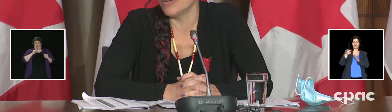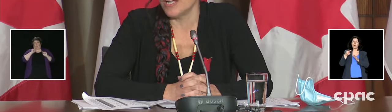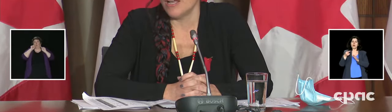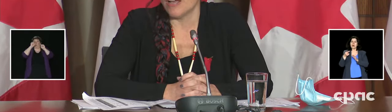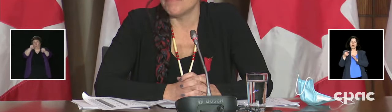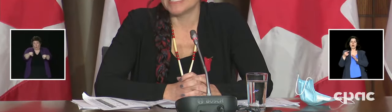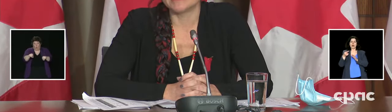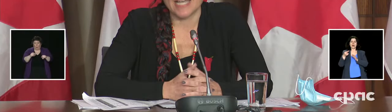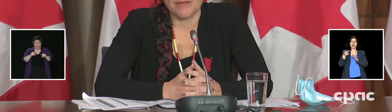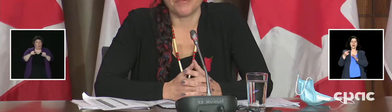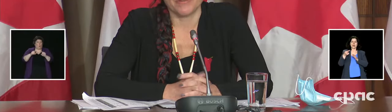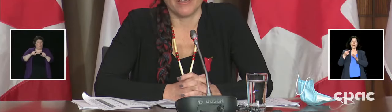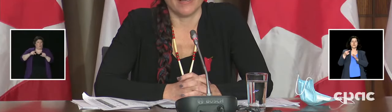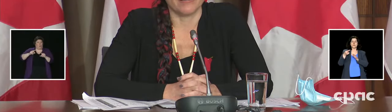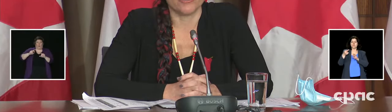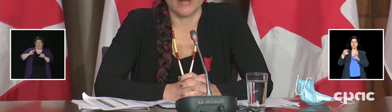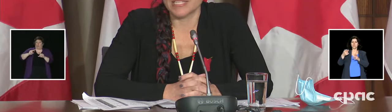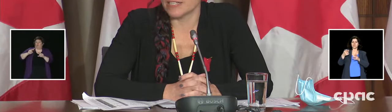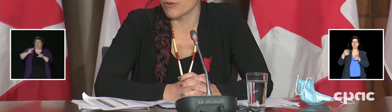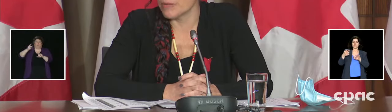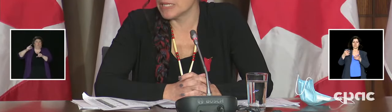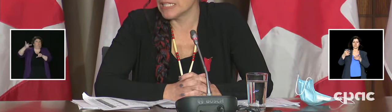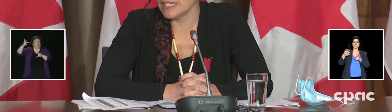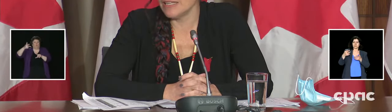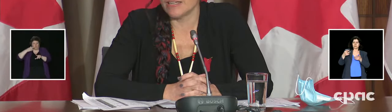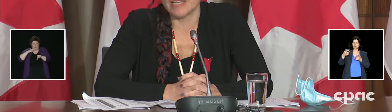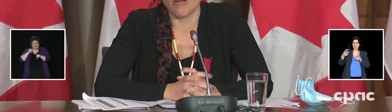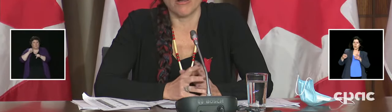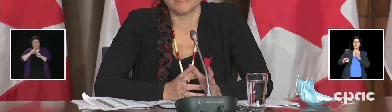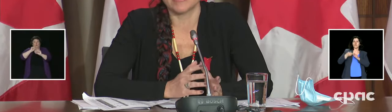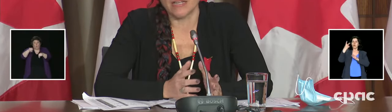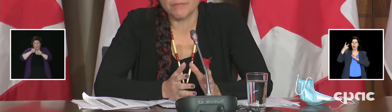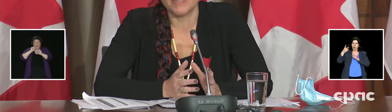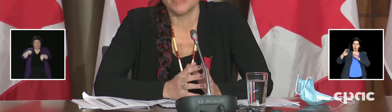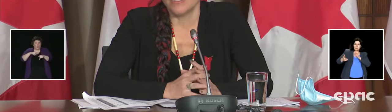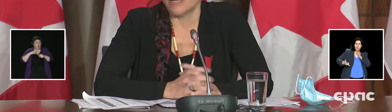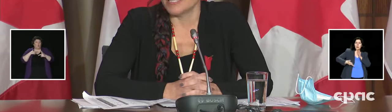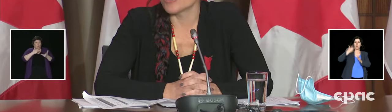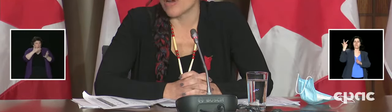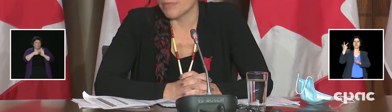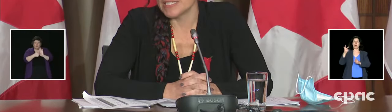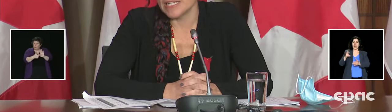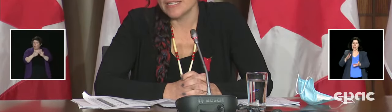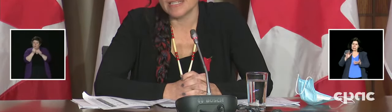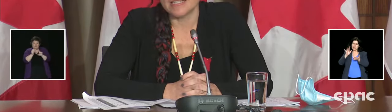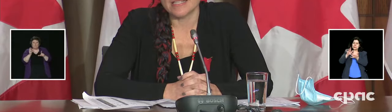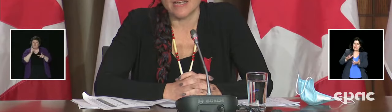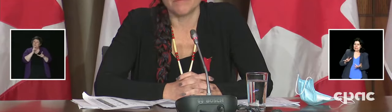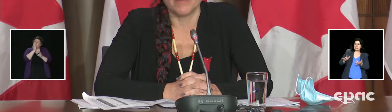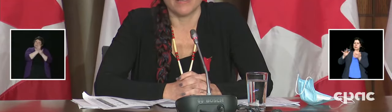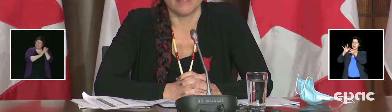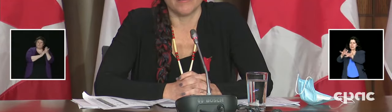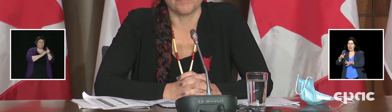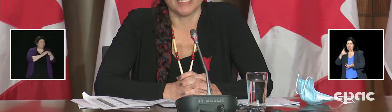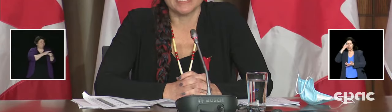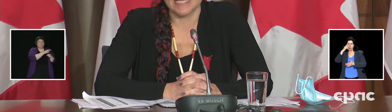to build up trust and credibility. There are some discrepancies in